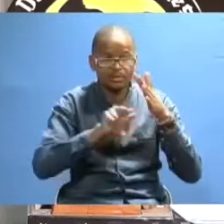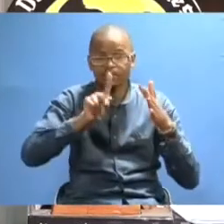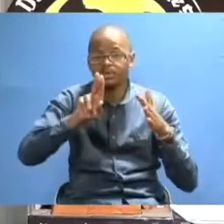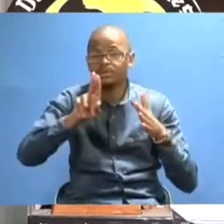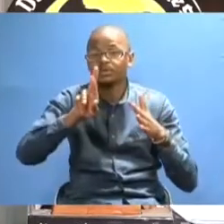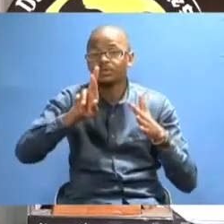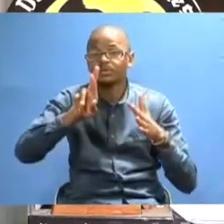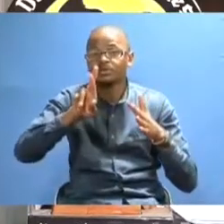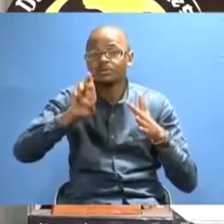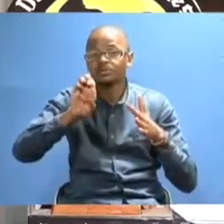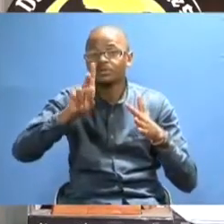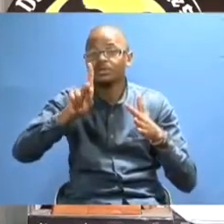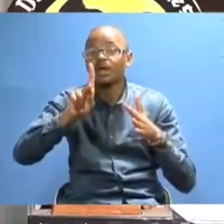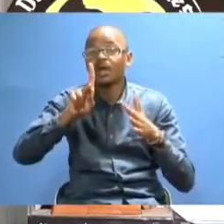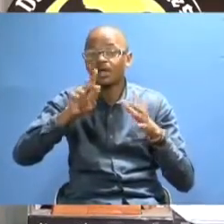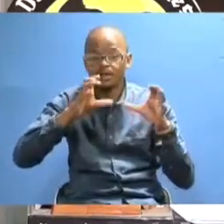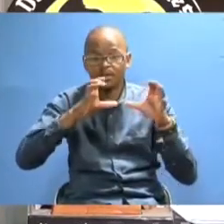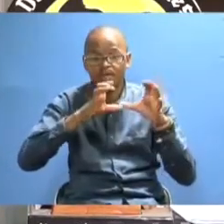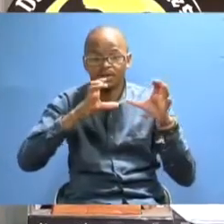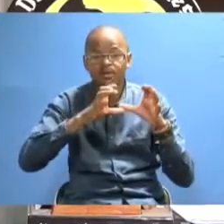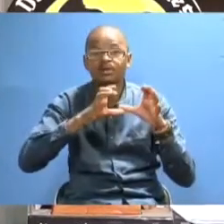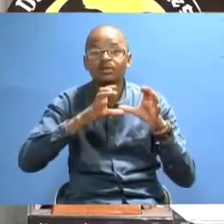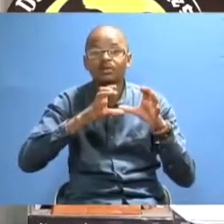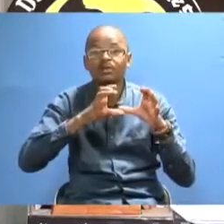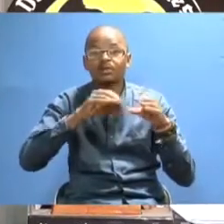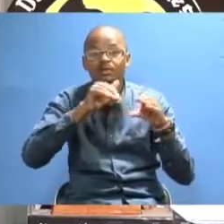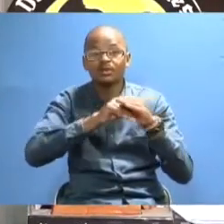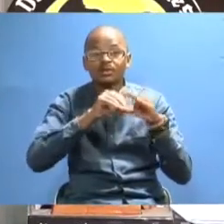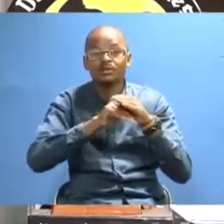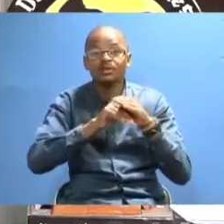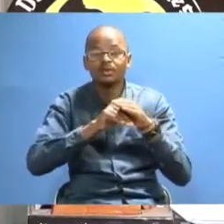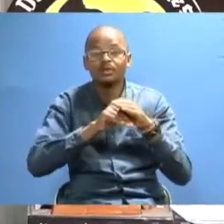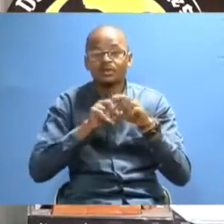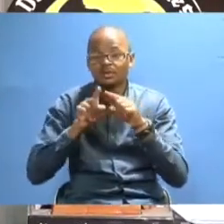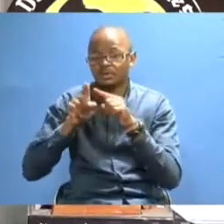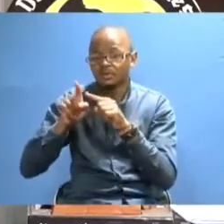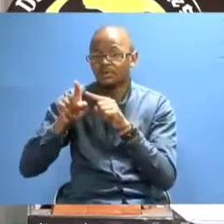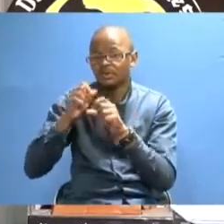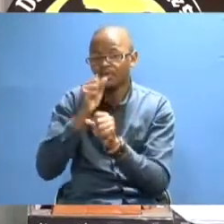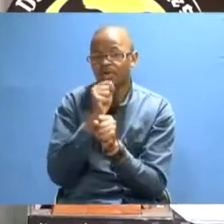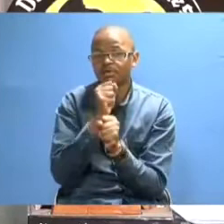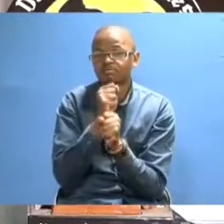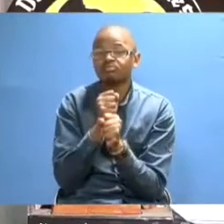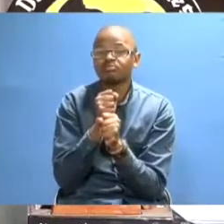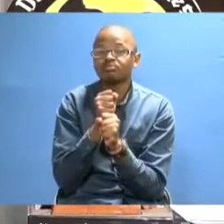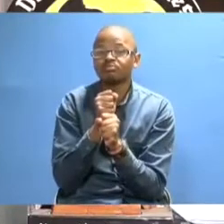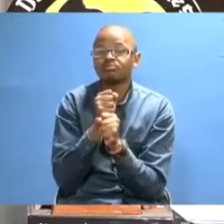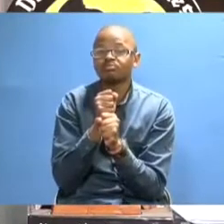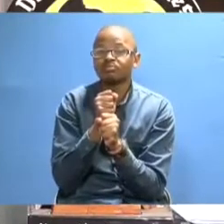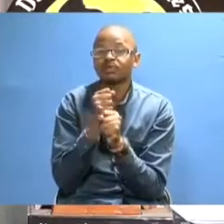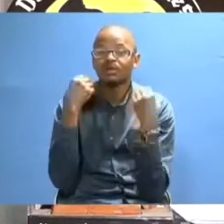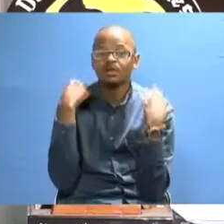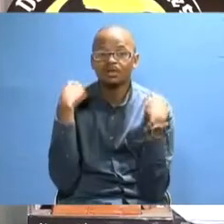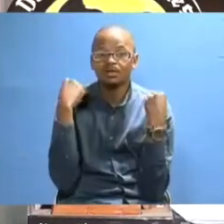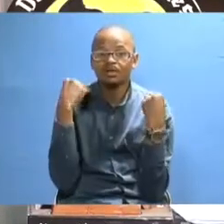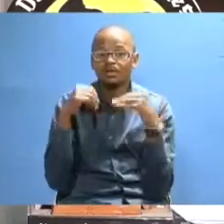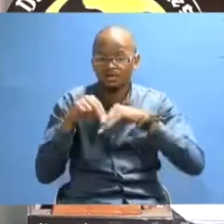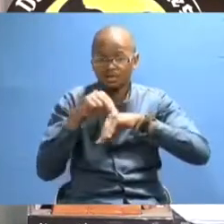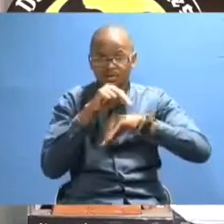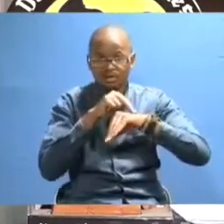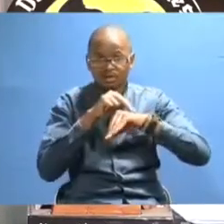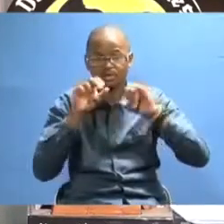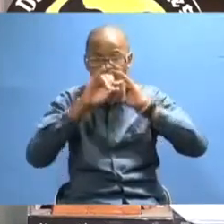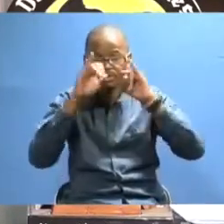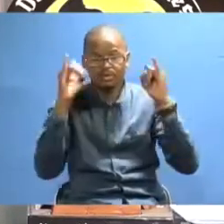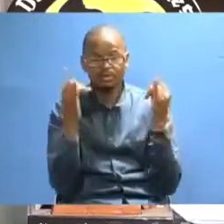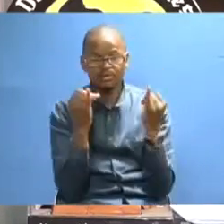KUNEC has won many certificates and trophies in recognition of their work. They participate in